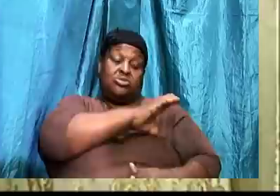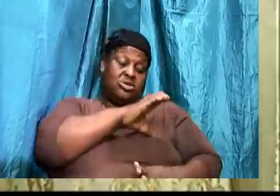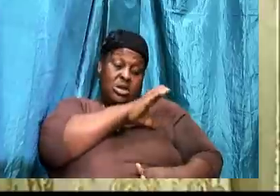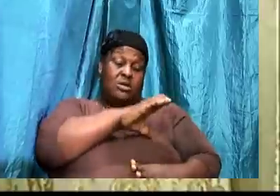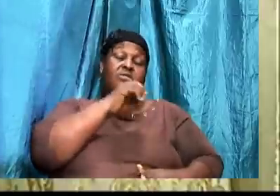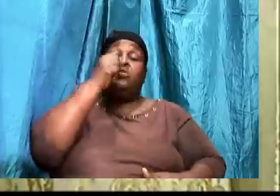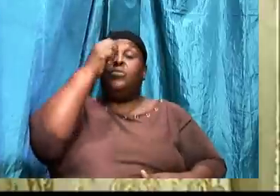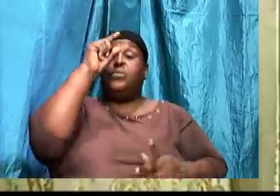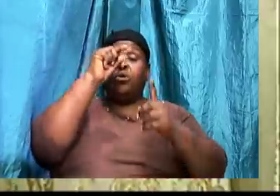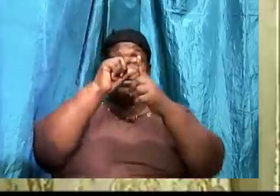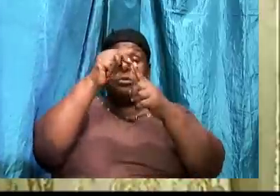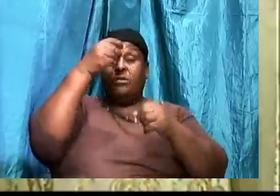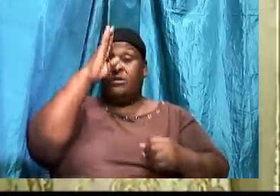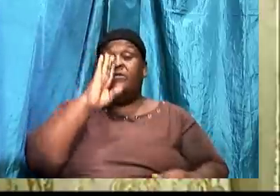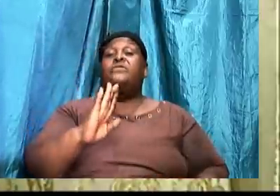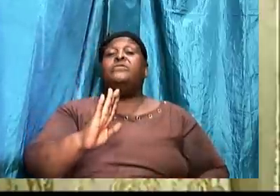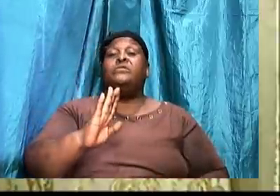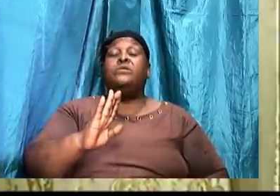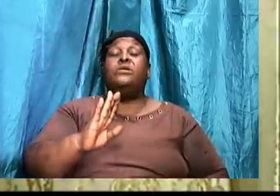Of God.